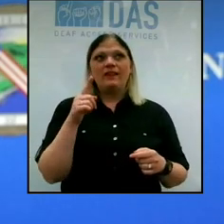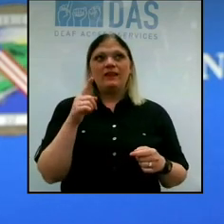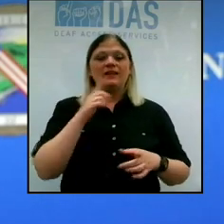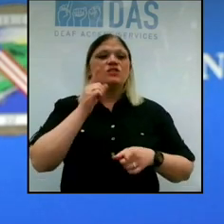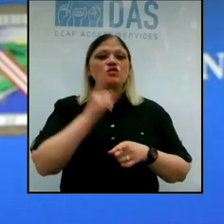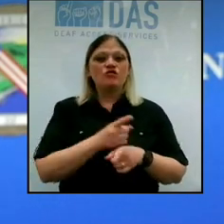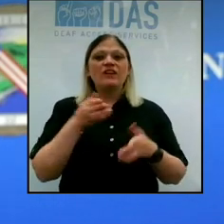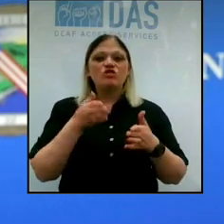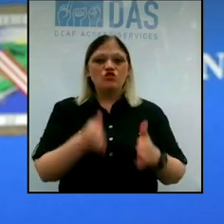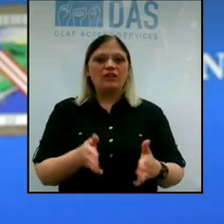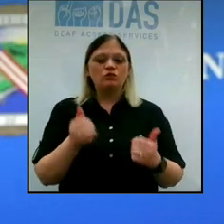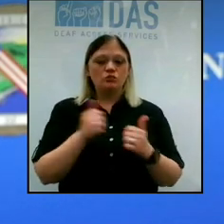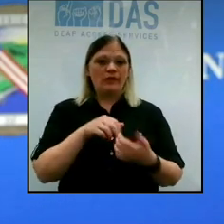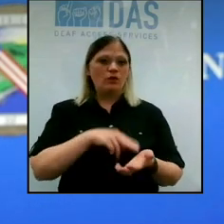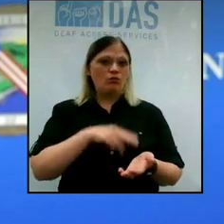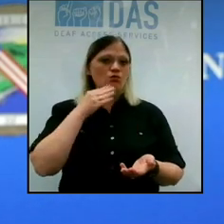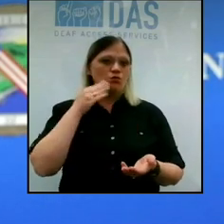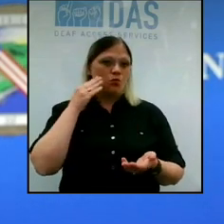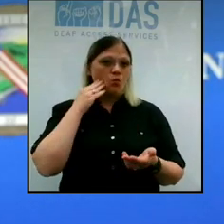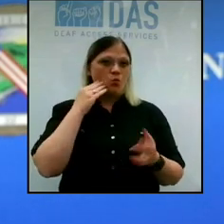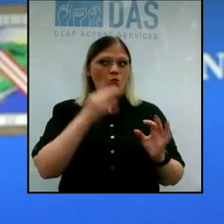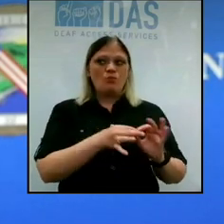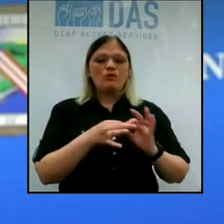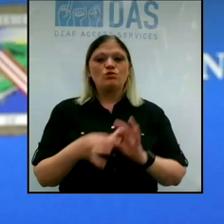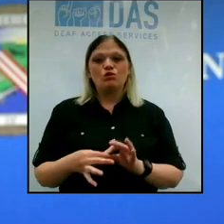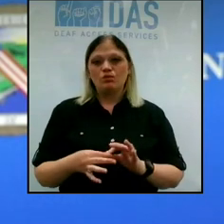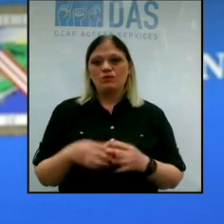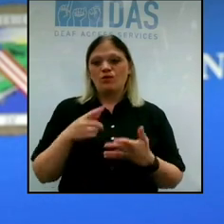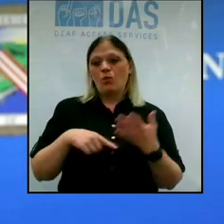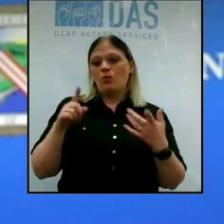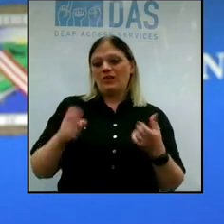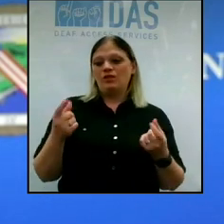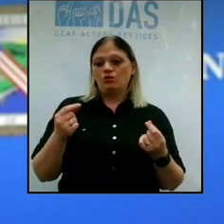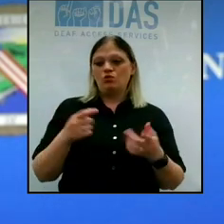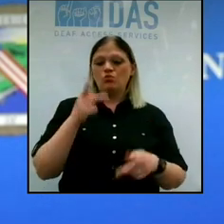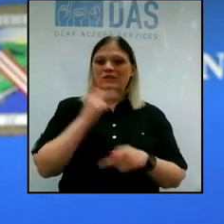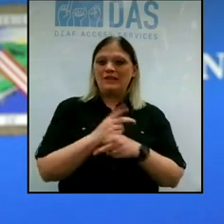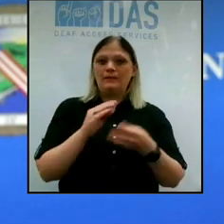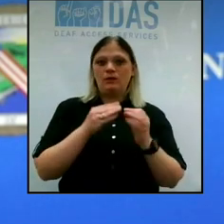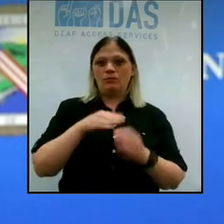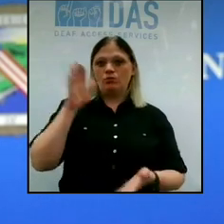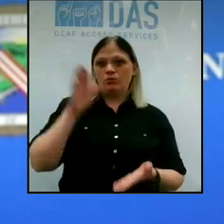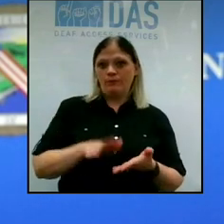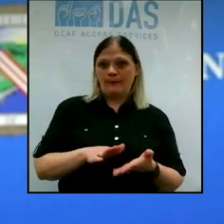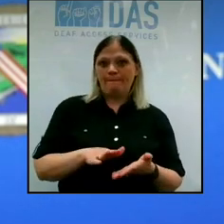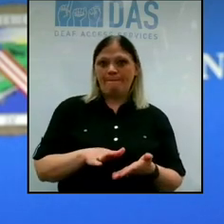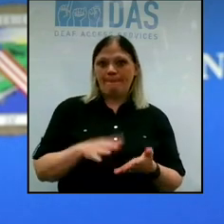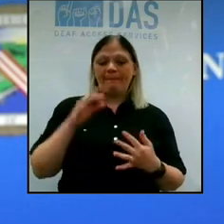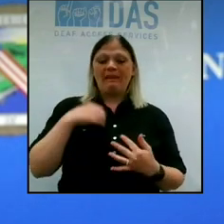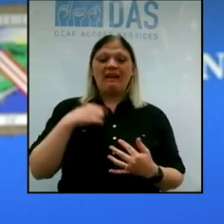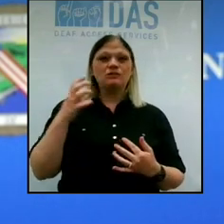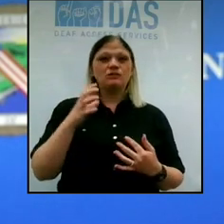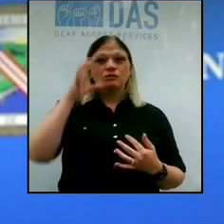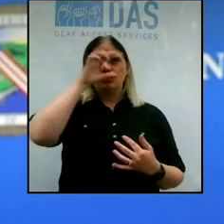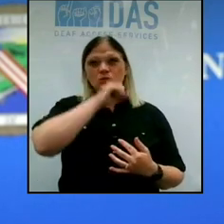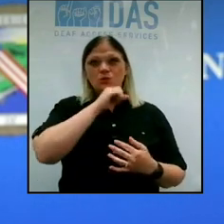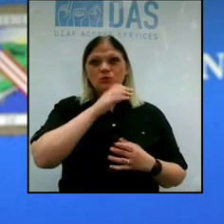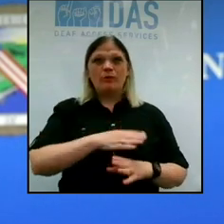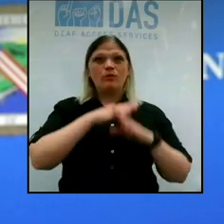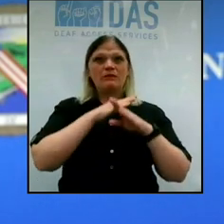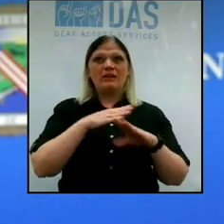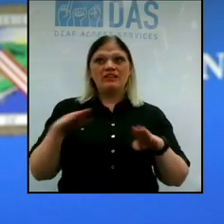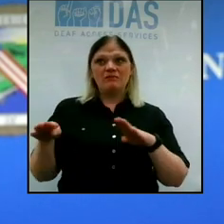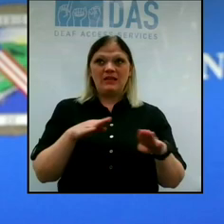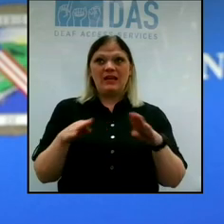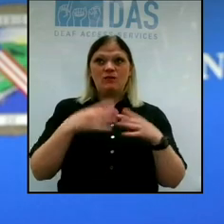in the right direction with nursing homes in terms of what we need to do to keep the numbers down. And I assume that this protective behavior